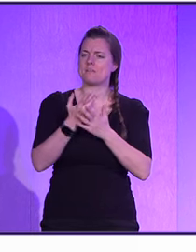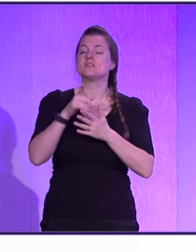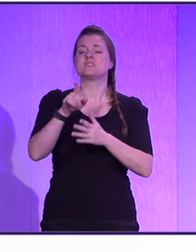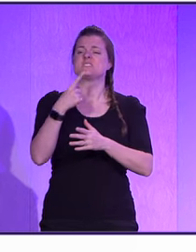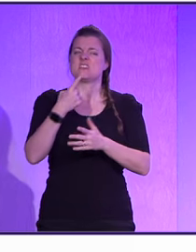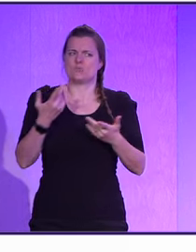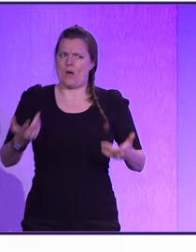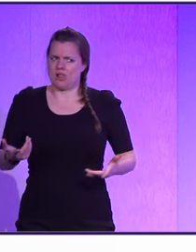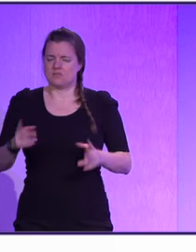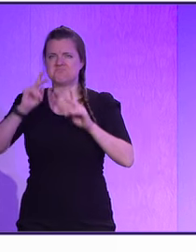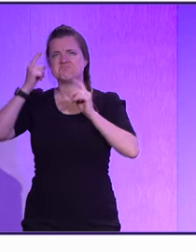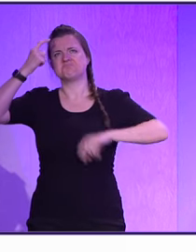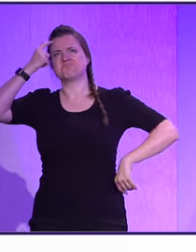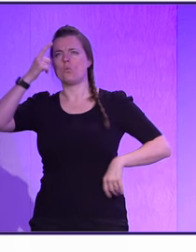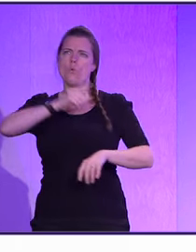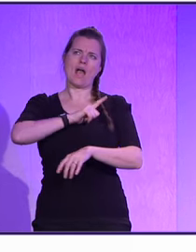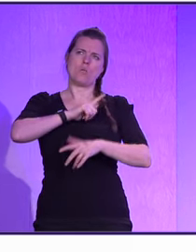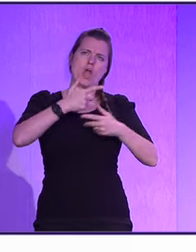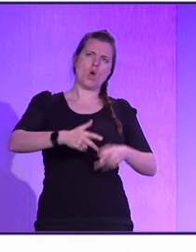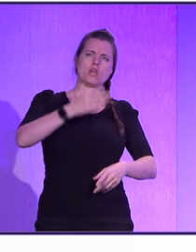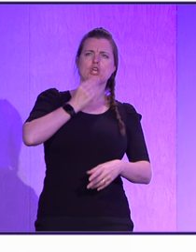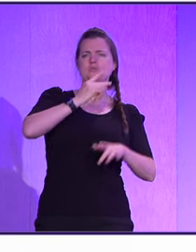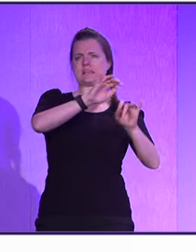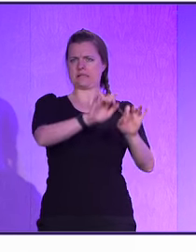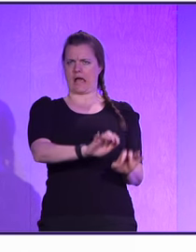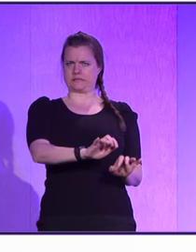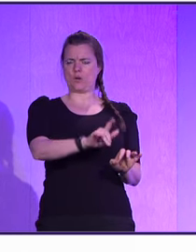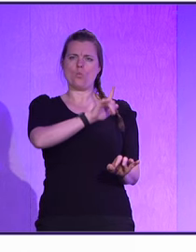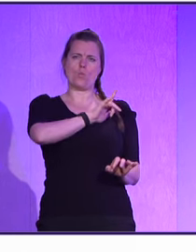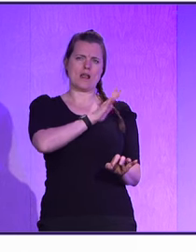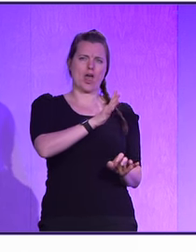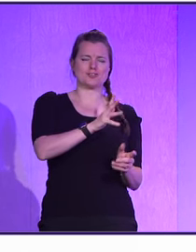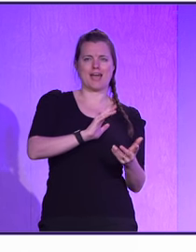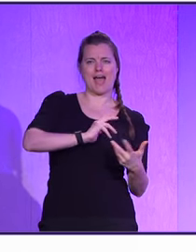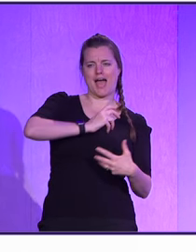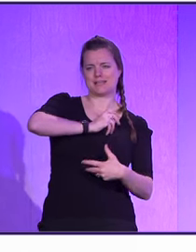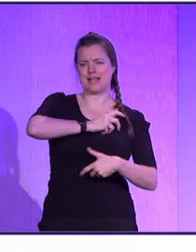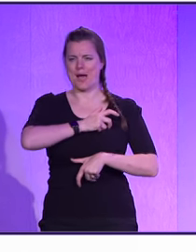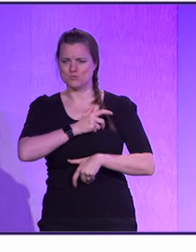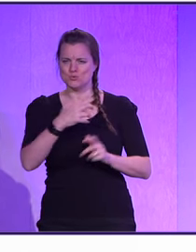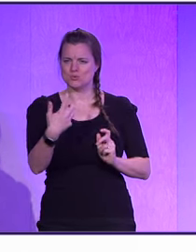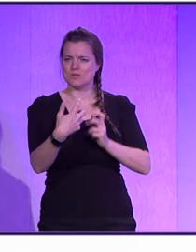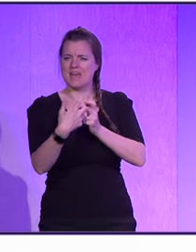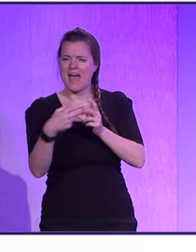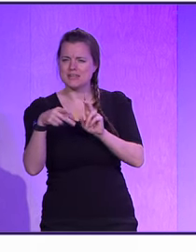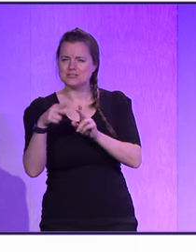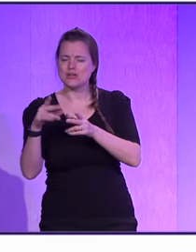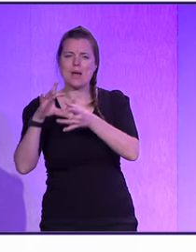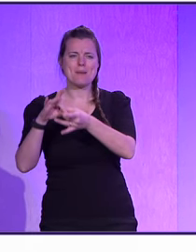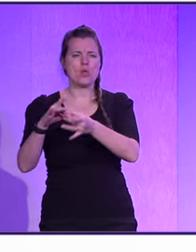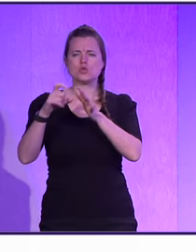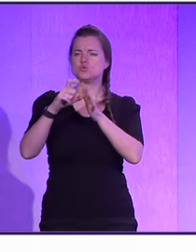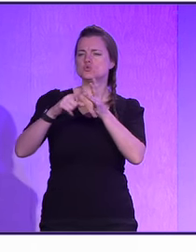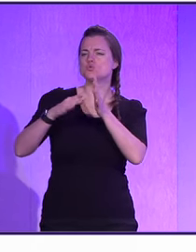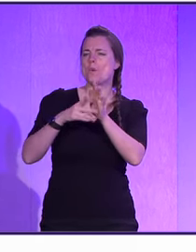just using only texts in our code editors? Why don't we adapt the editor on what the domain